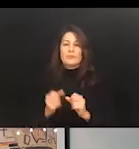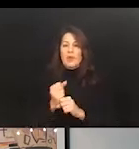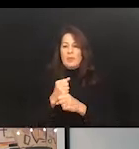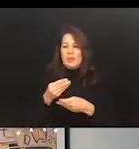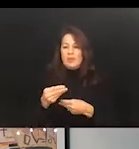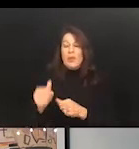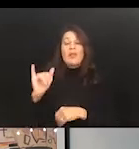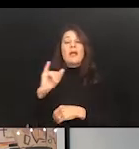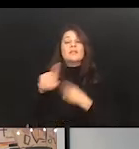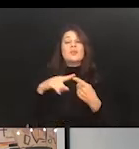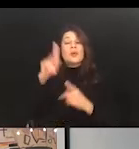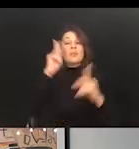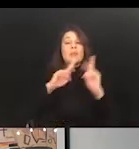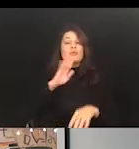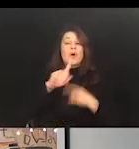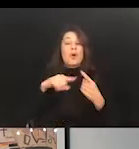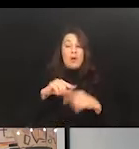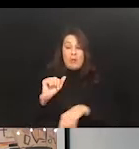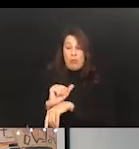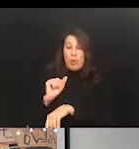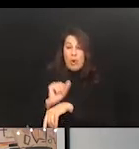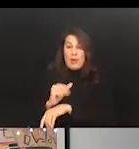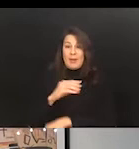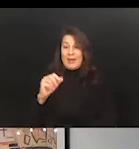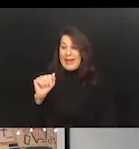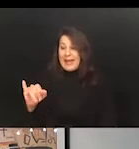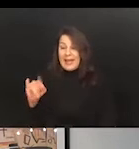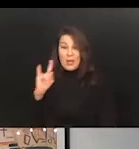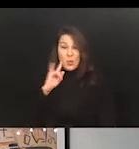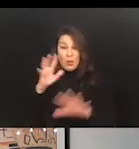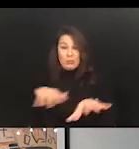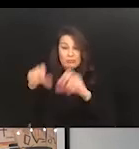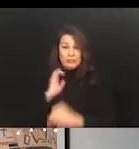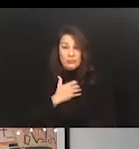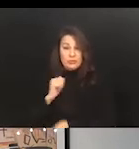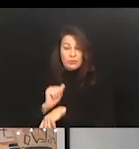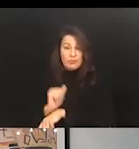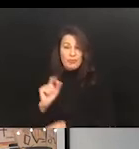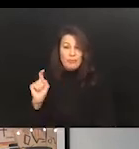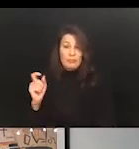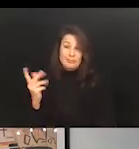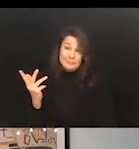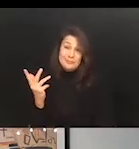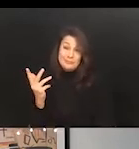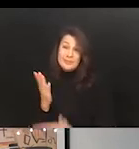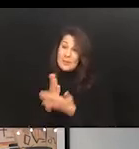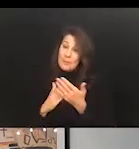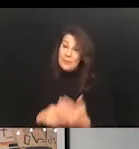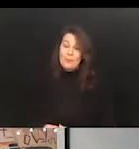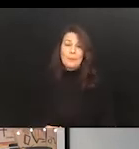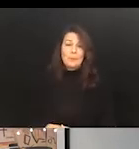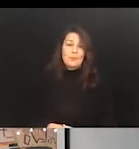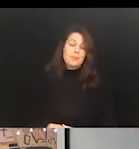and some of the challenges where AI, you know, is it coming for our jobs? Well, it is coming for some things